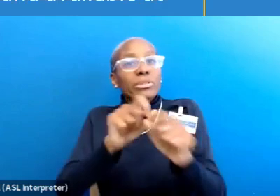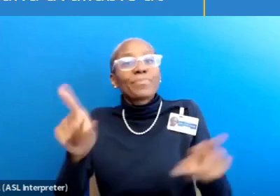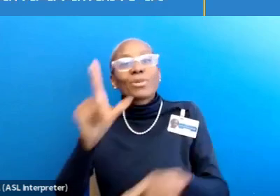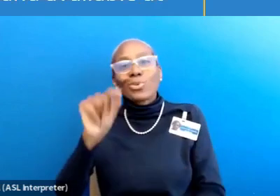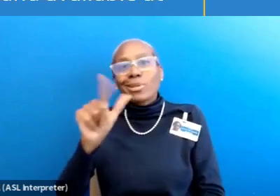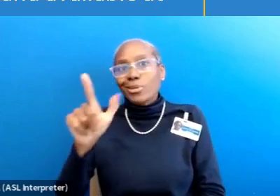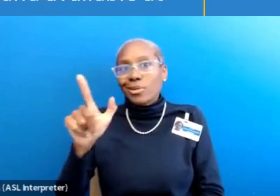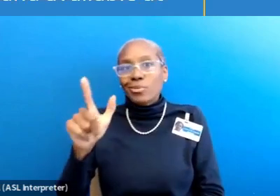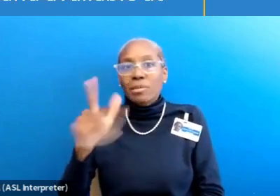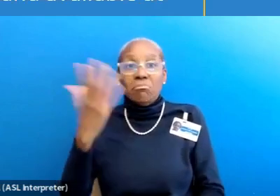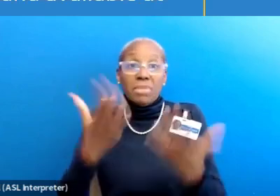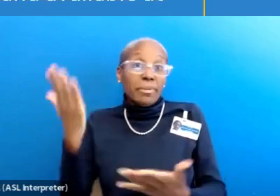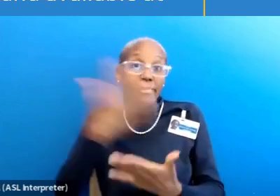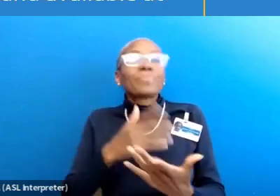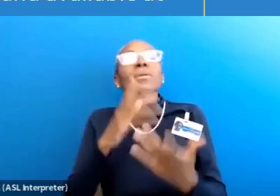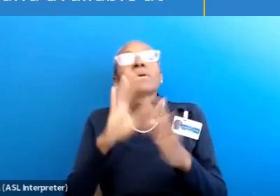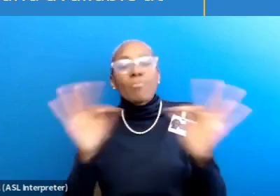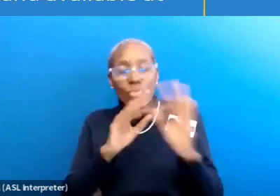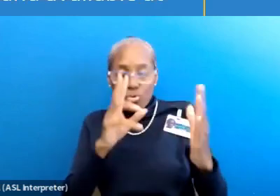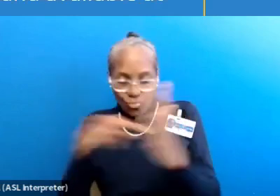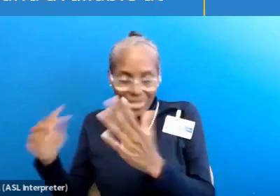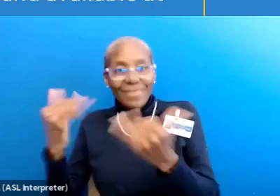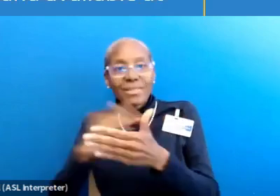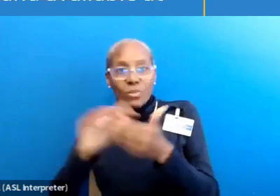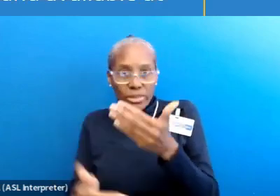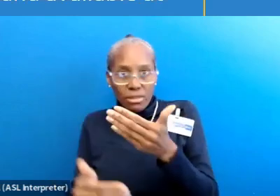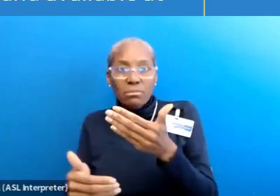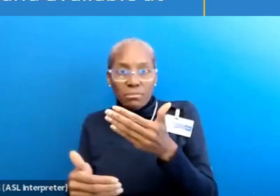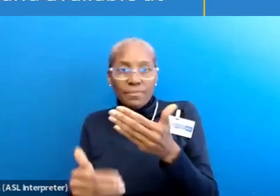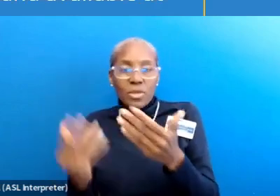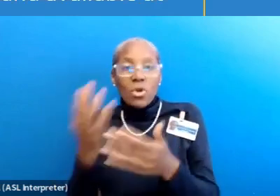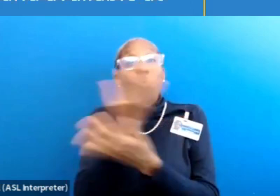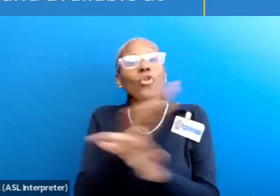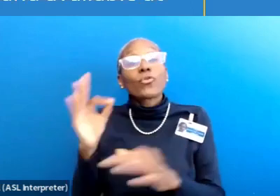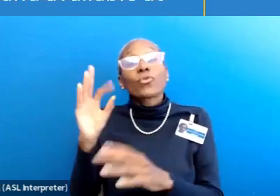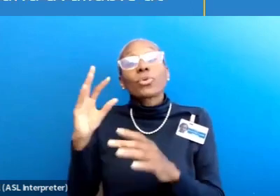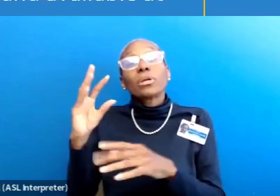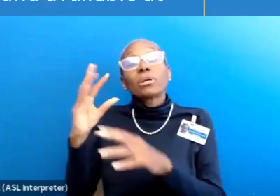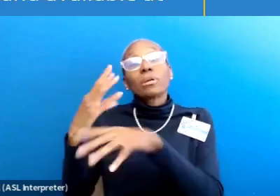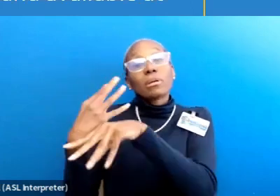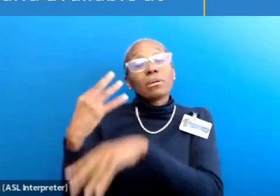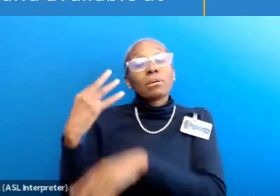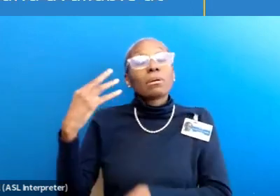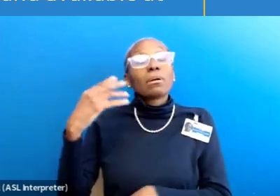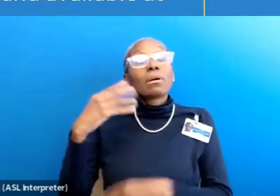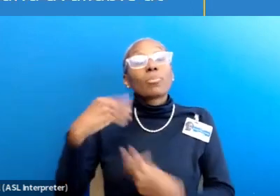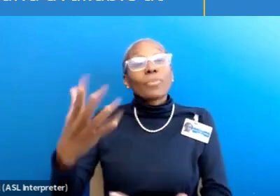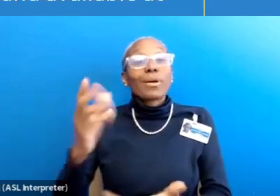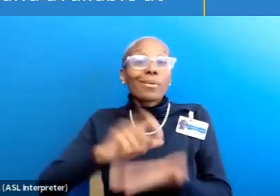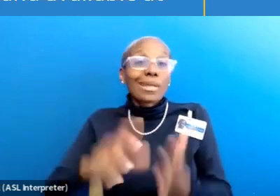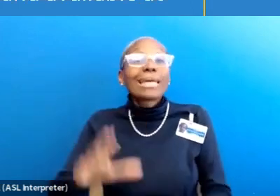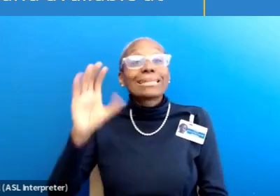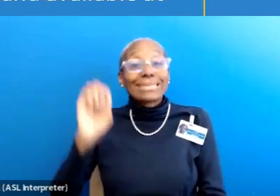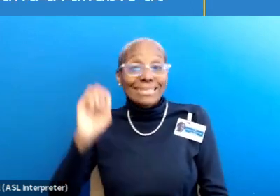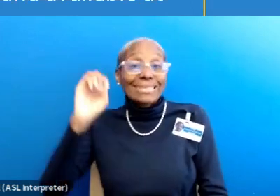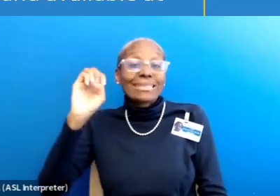but make it a point to read it this weekend or to view the free webinar presented by its authors. It's CE approved